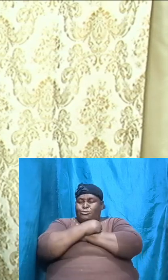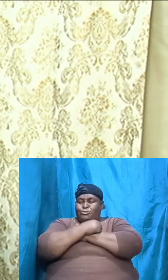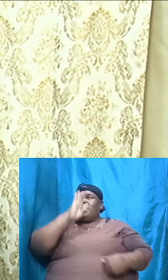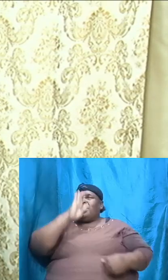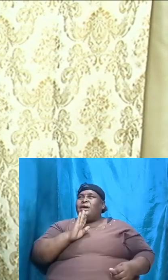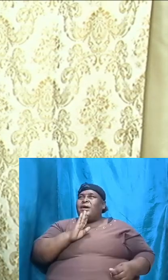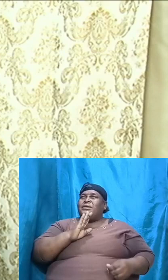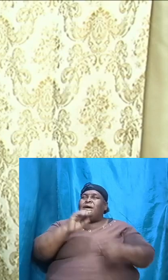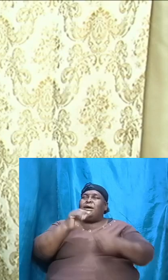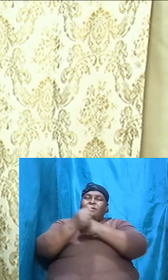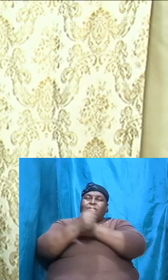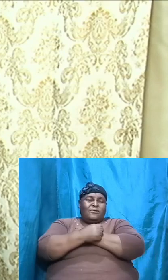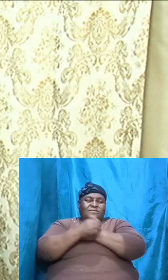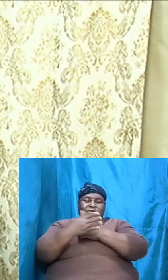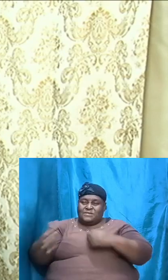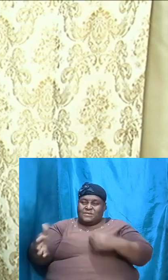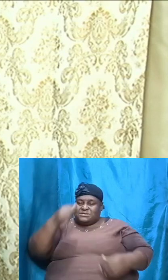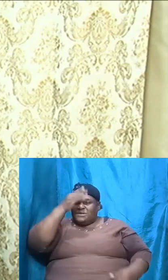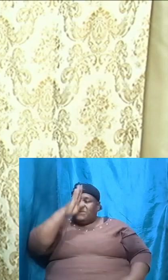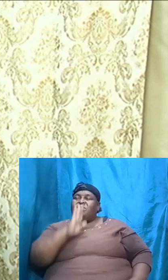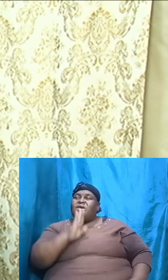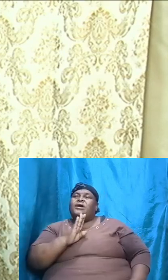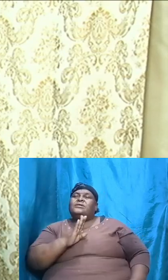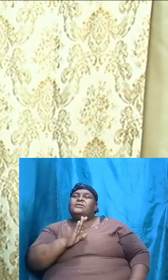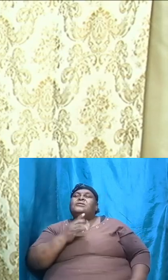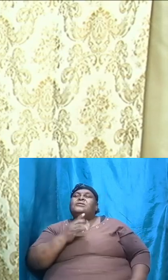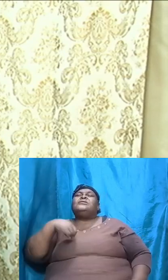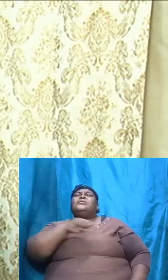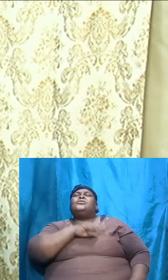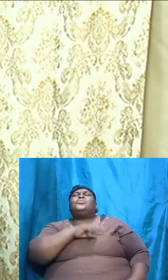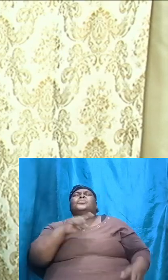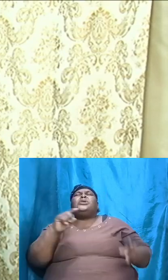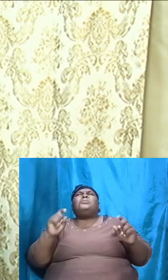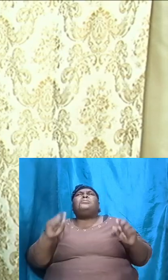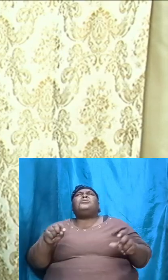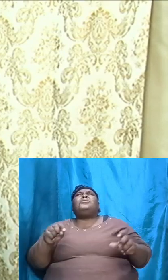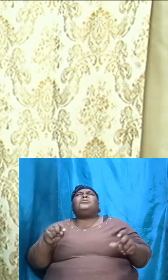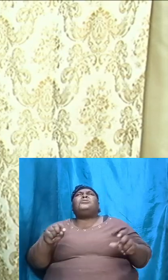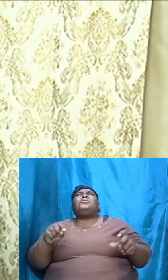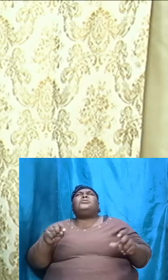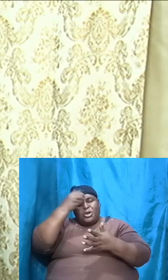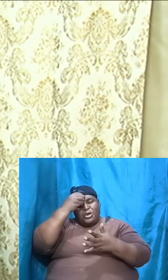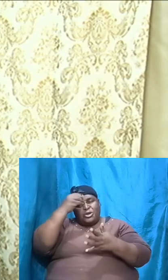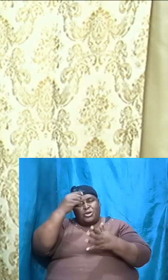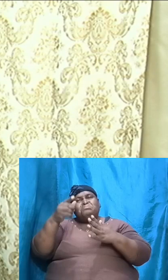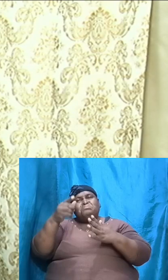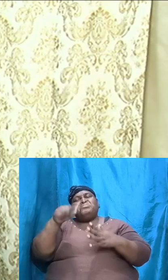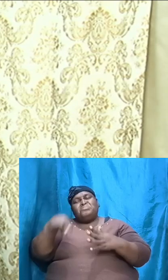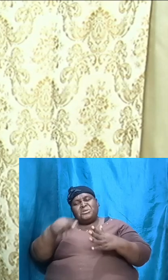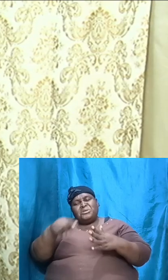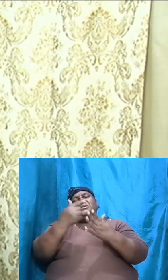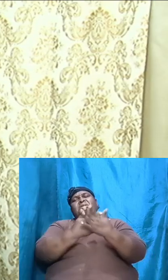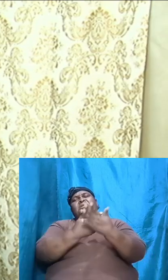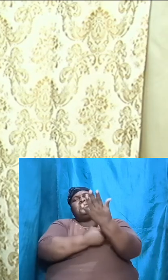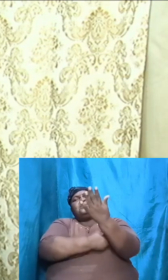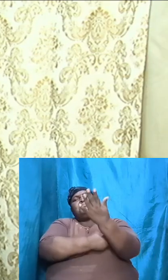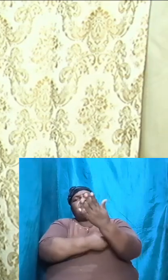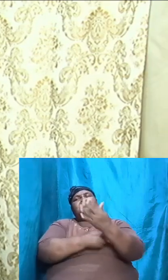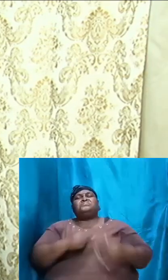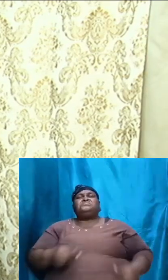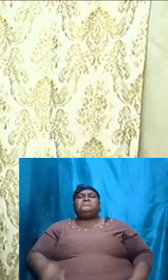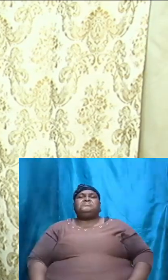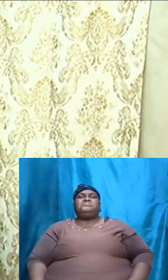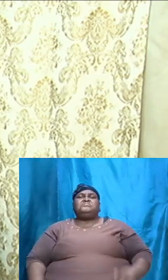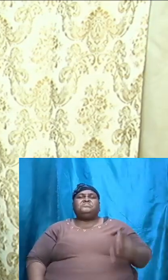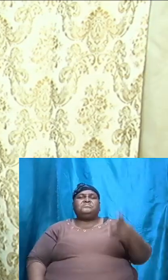loves the things of God we must learn this lesson and finally the third